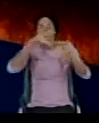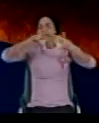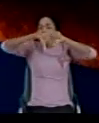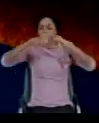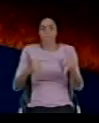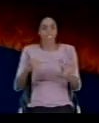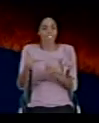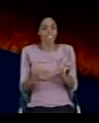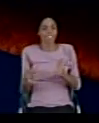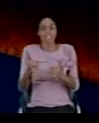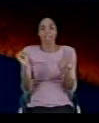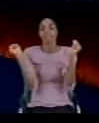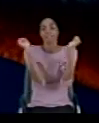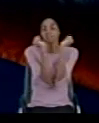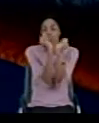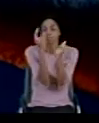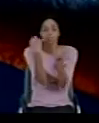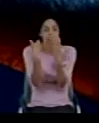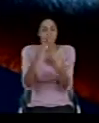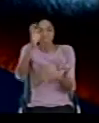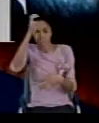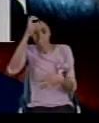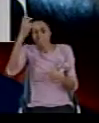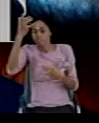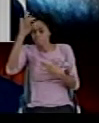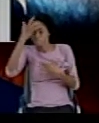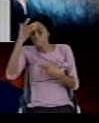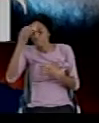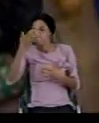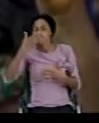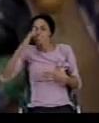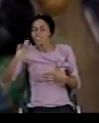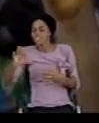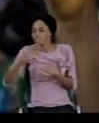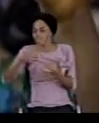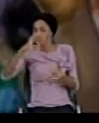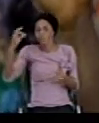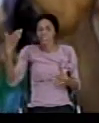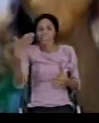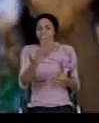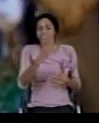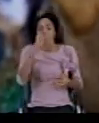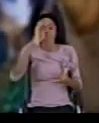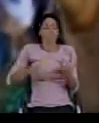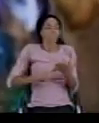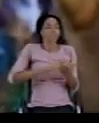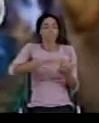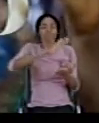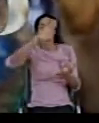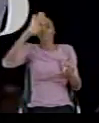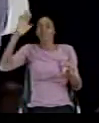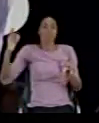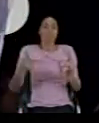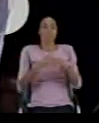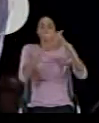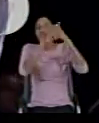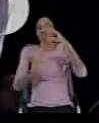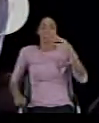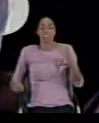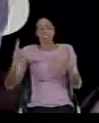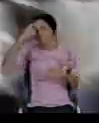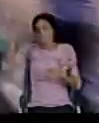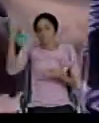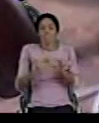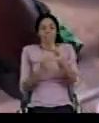that ties you down, call it Satan, call it secret, call it evil spirit. There is a glorious escape for everyone